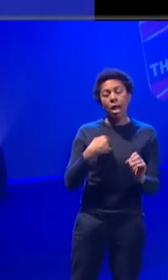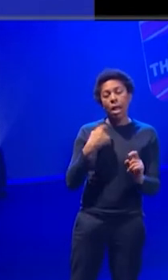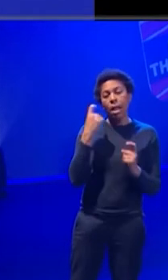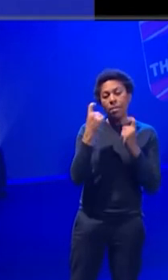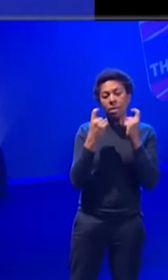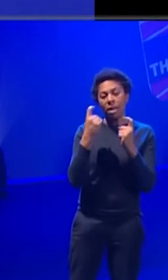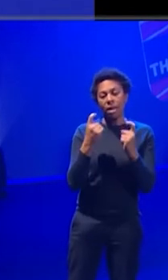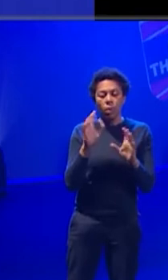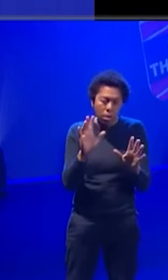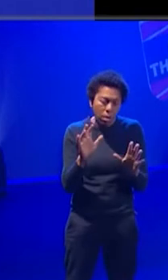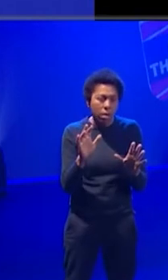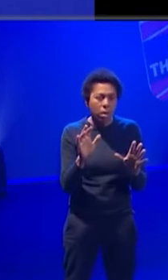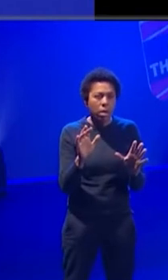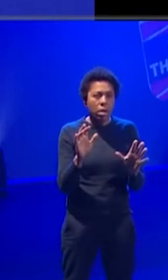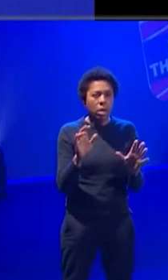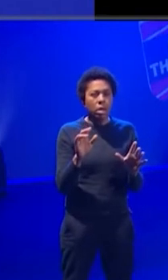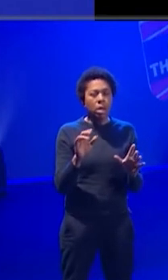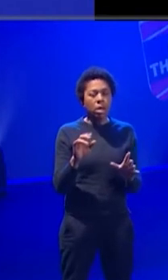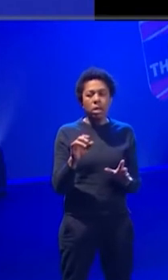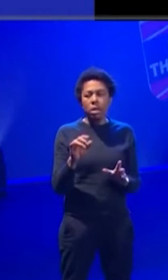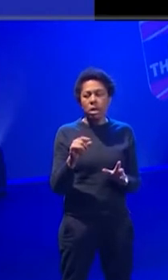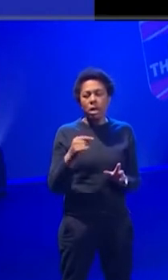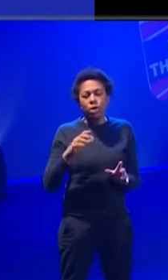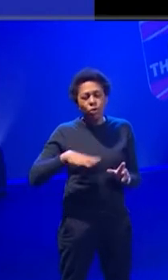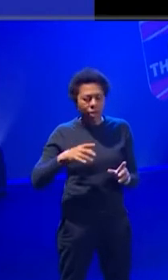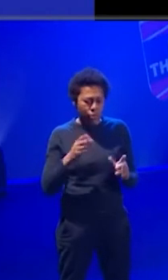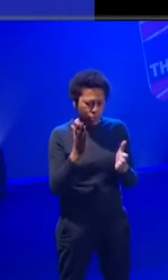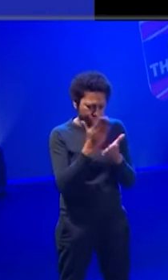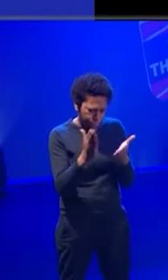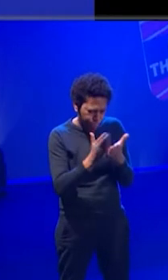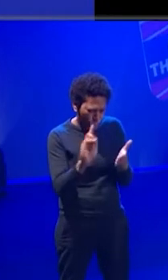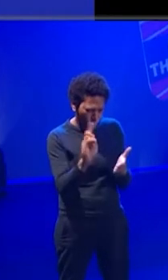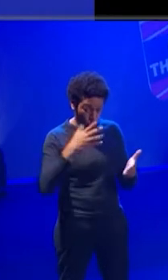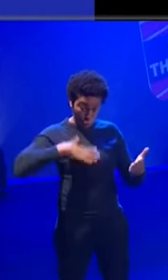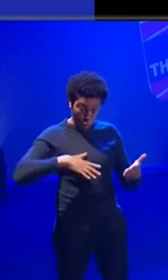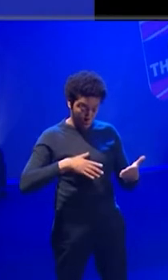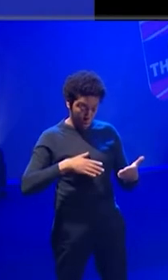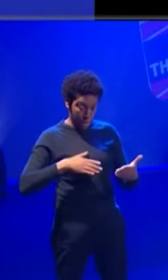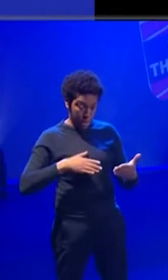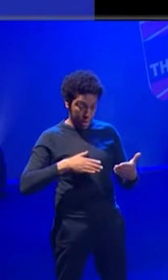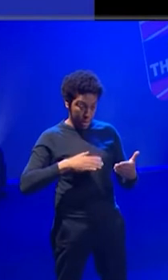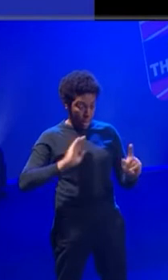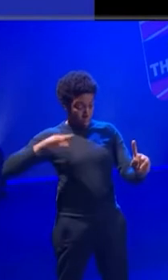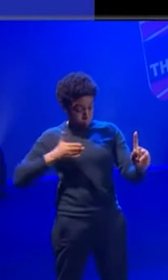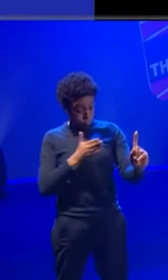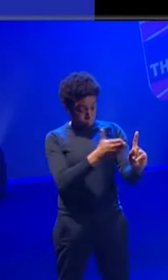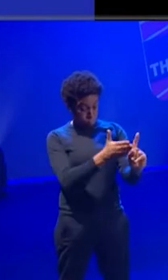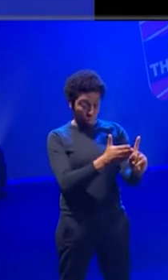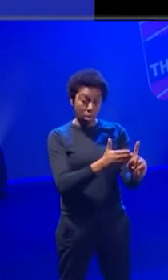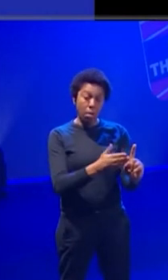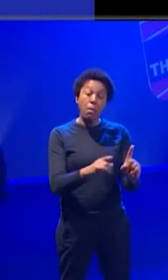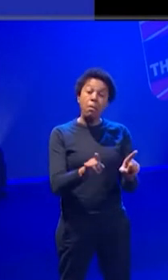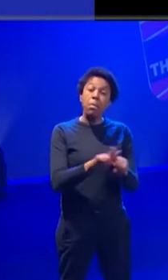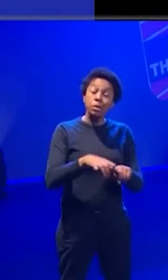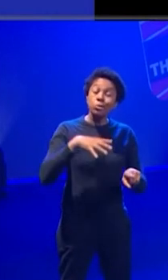bit of what I said before in terms of like, you just find out what it is that you like and do it. And also, I think, understanding